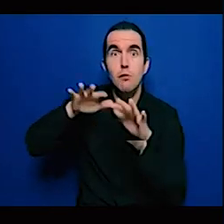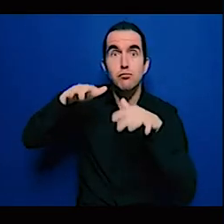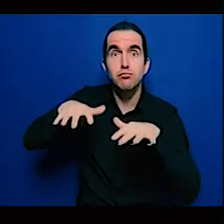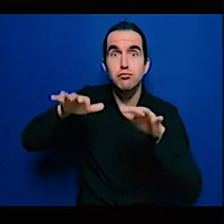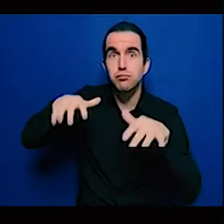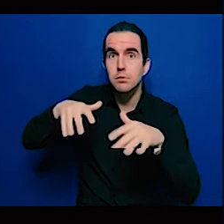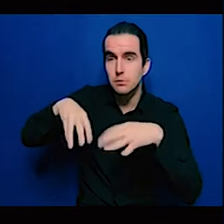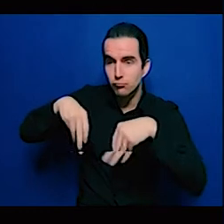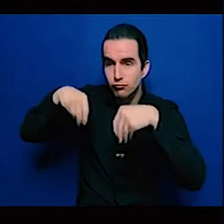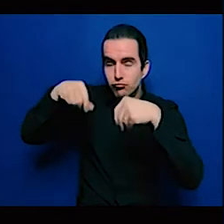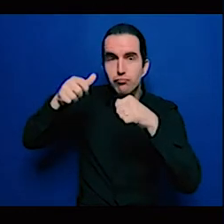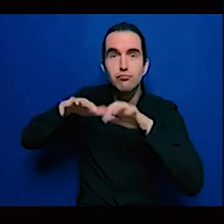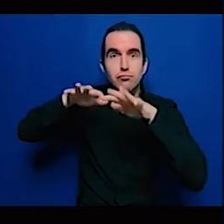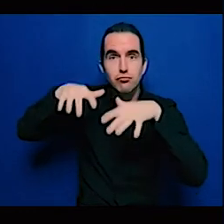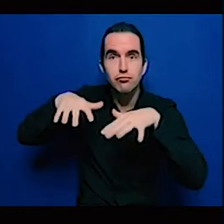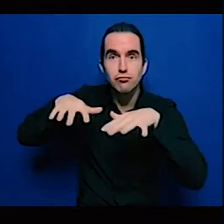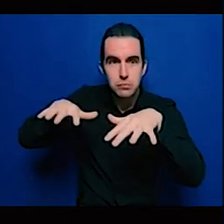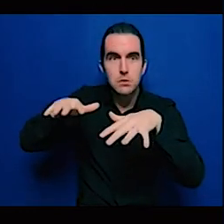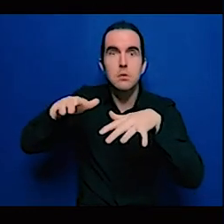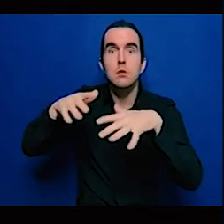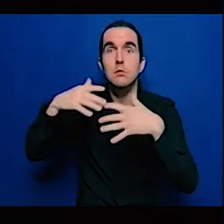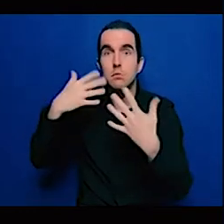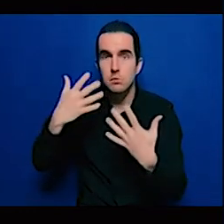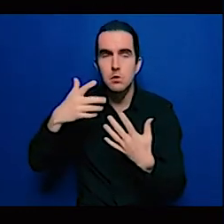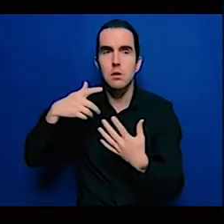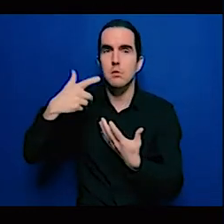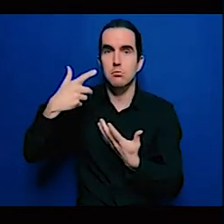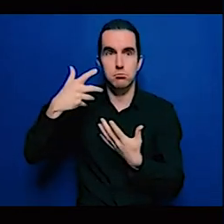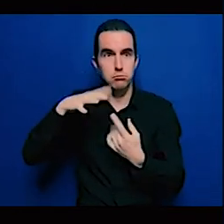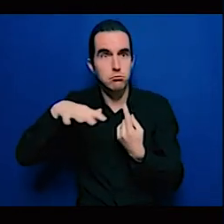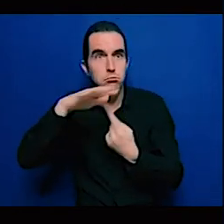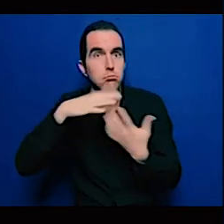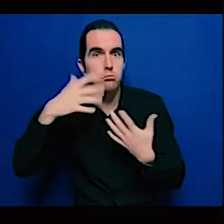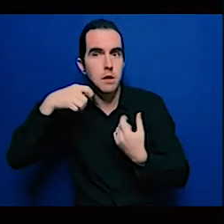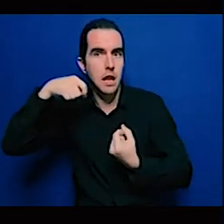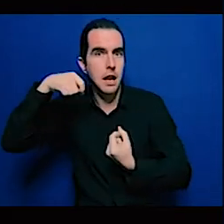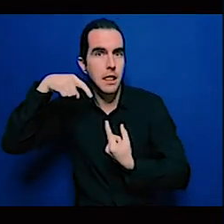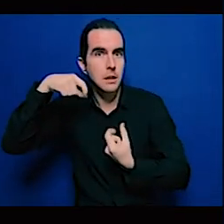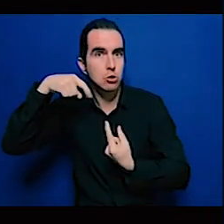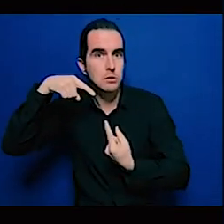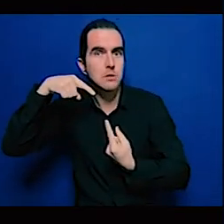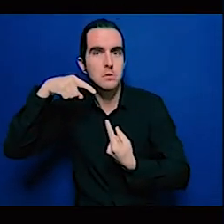they take into account concerns which are not directly linked to climate